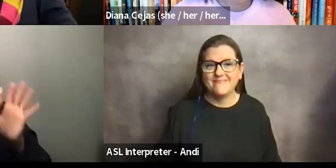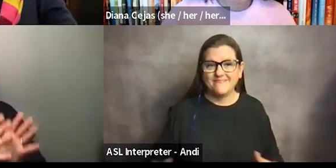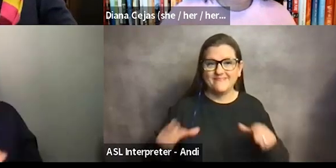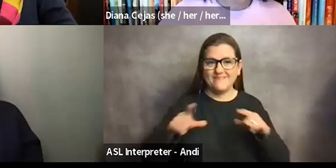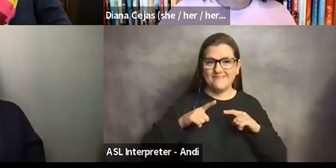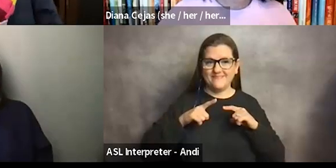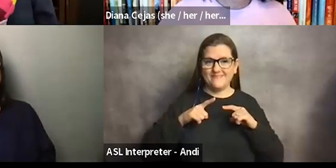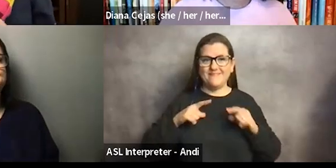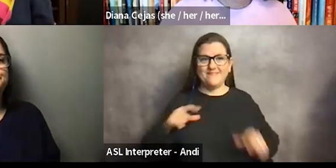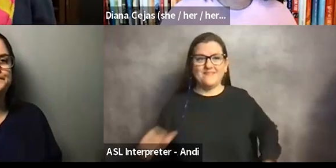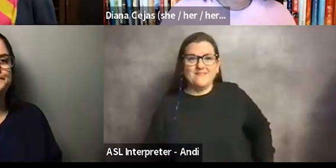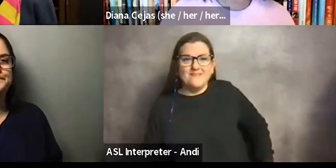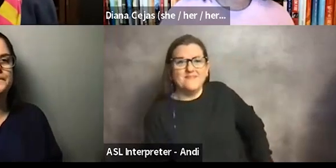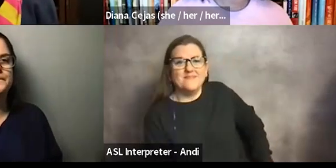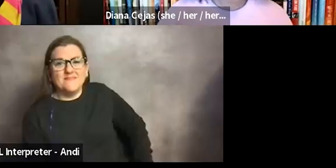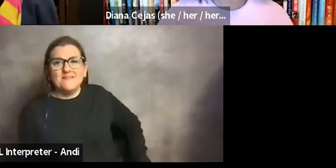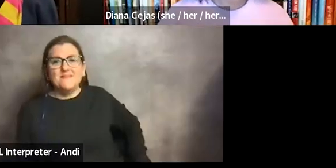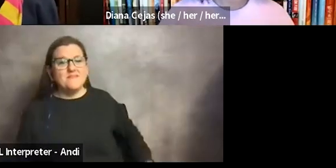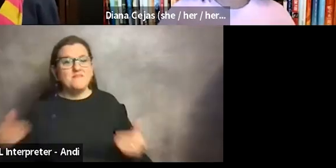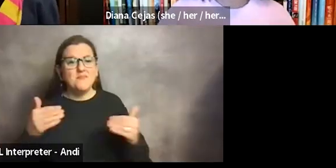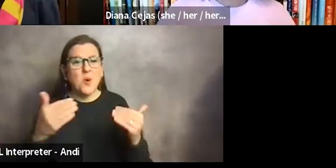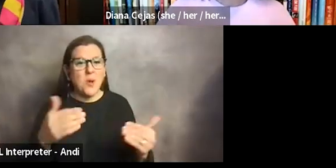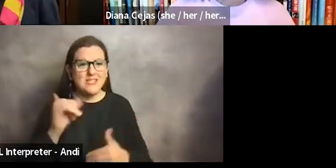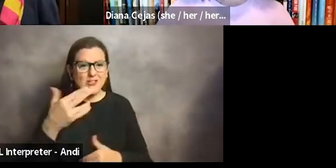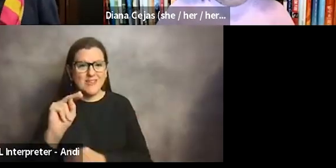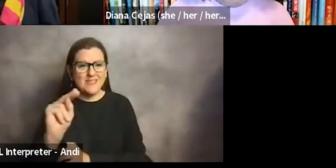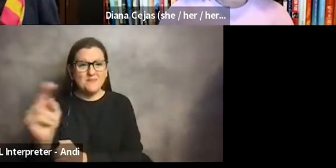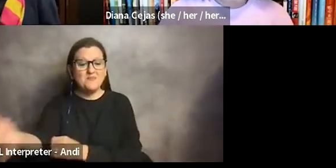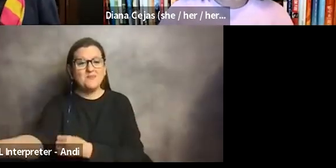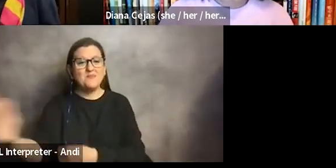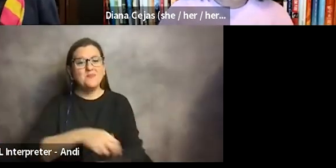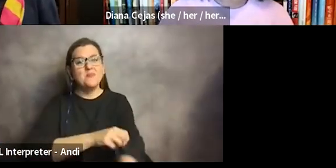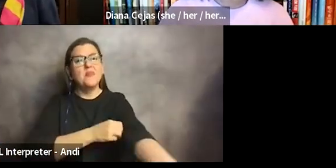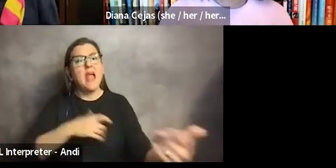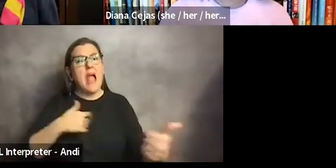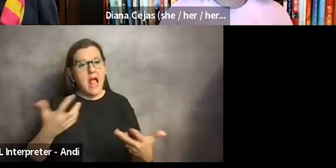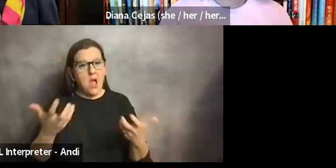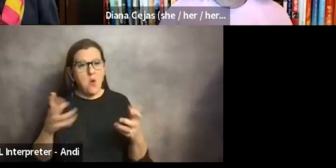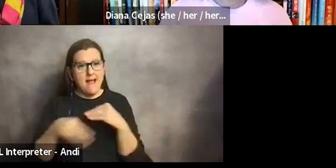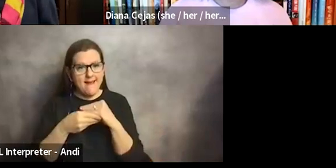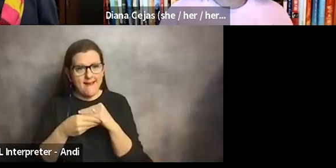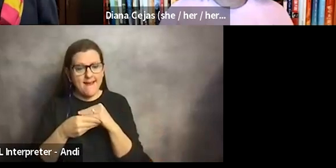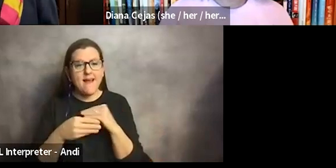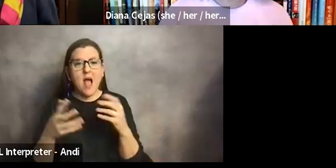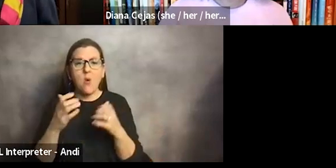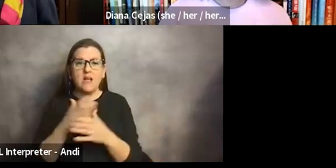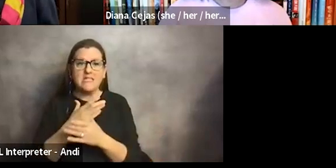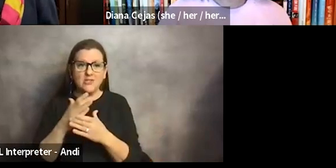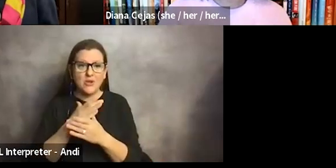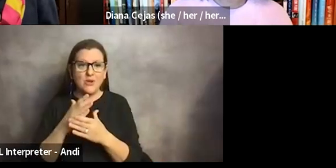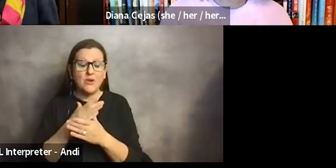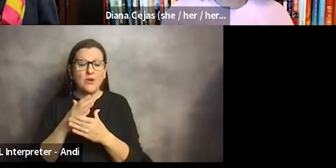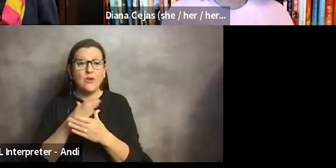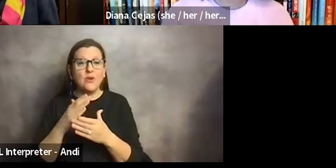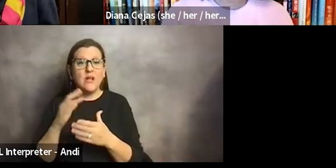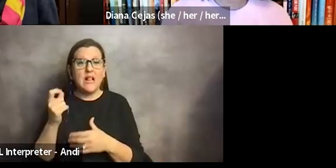I was going to add, you know, I just I want to share that sort